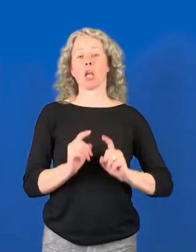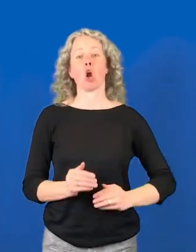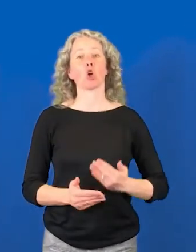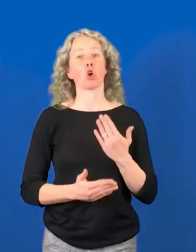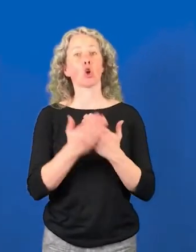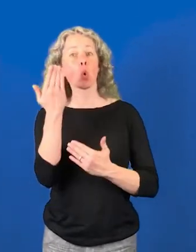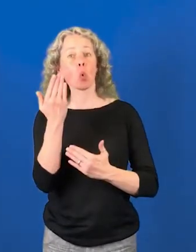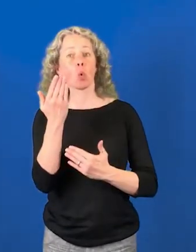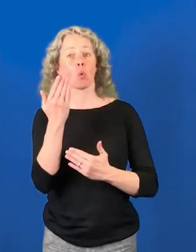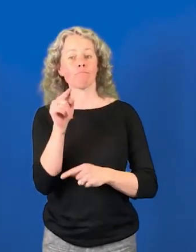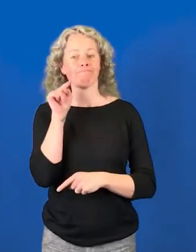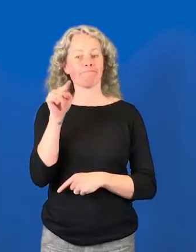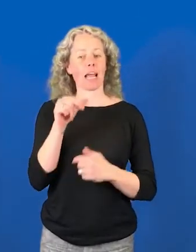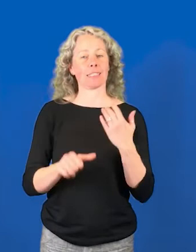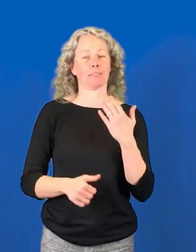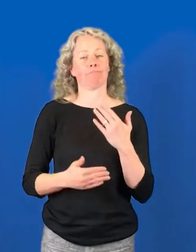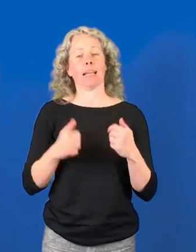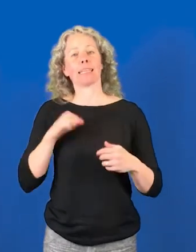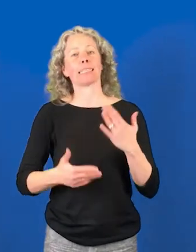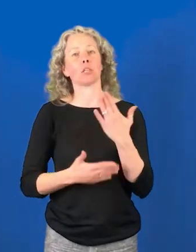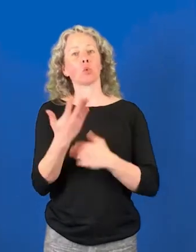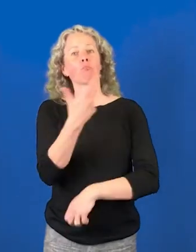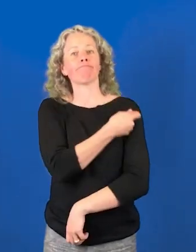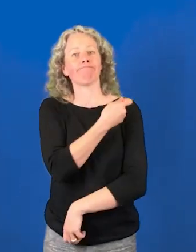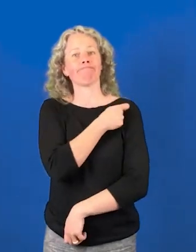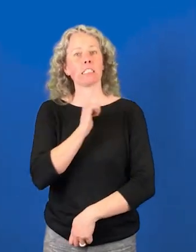that's when we need a different vaccine